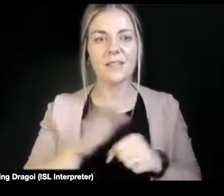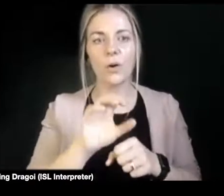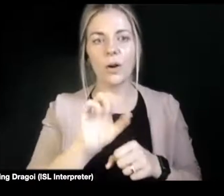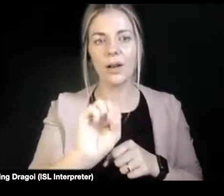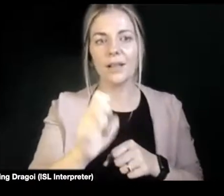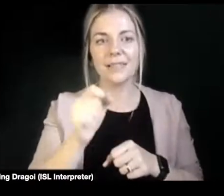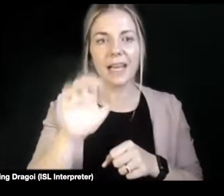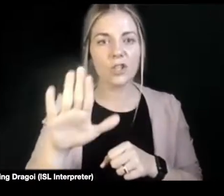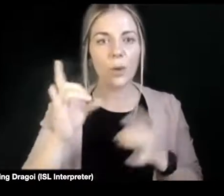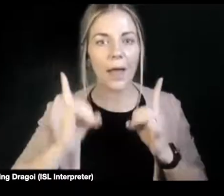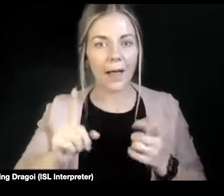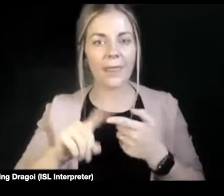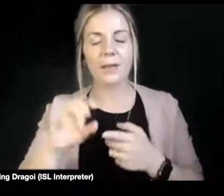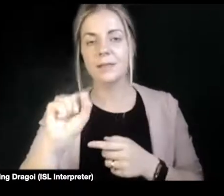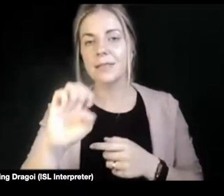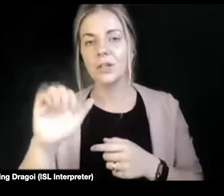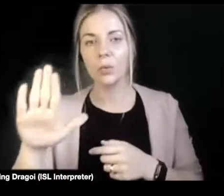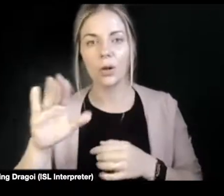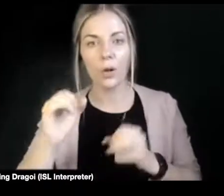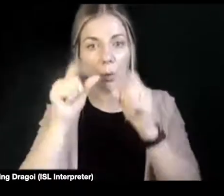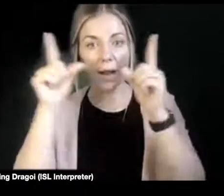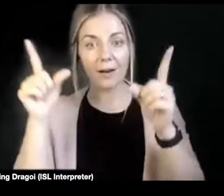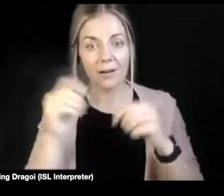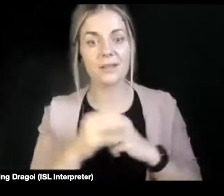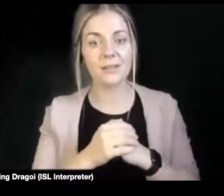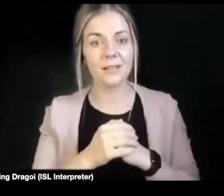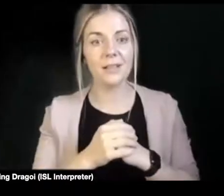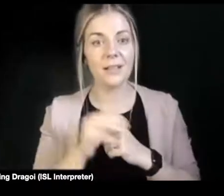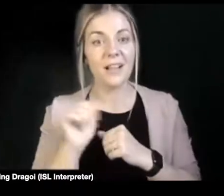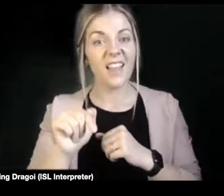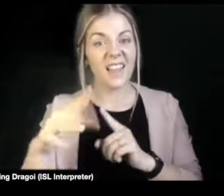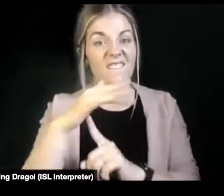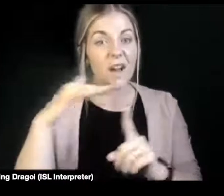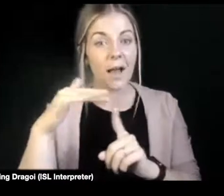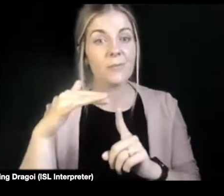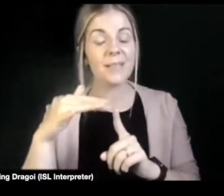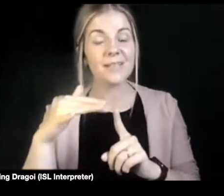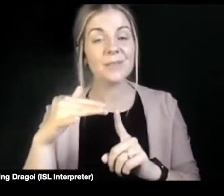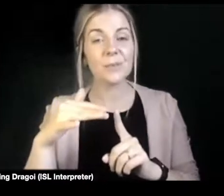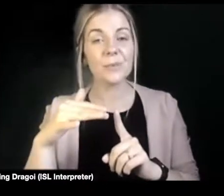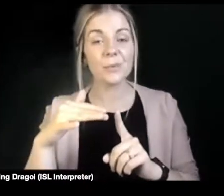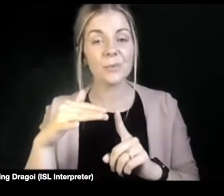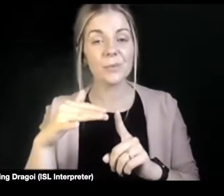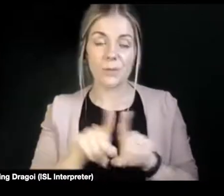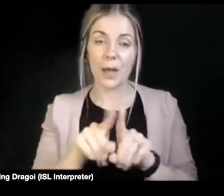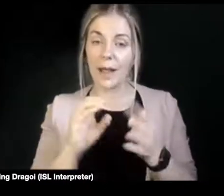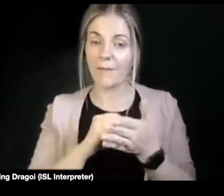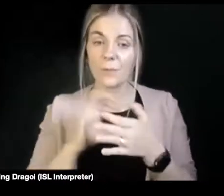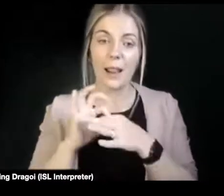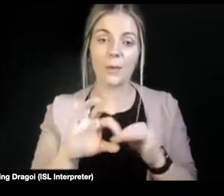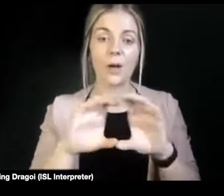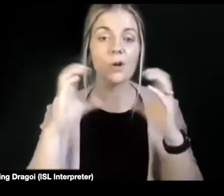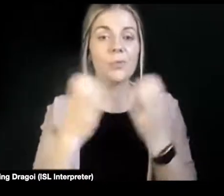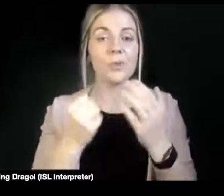illness, in my experience, it's through the community-development platforms that have